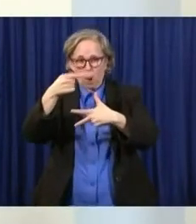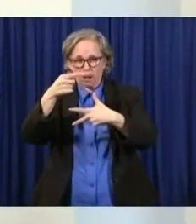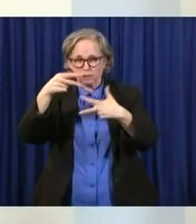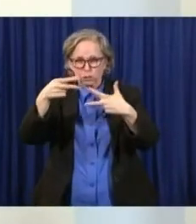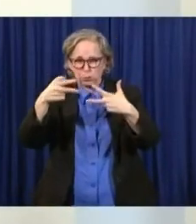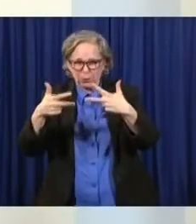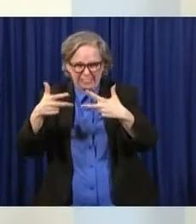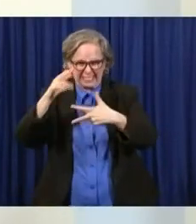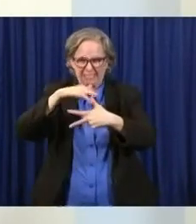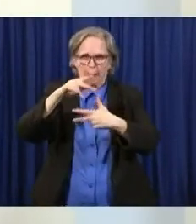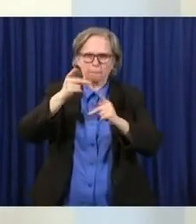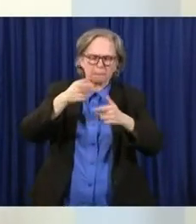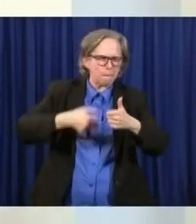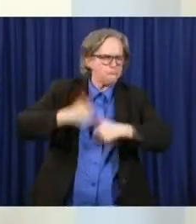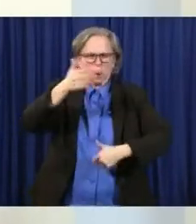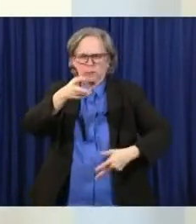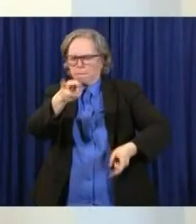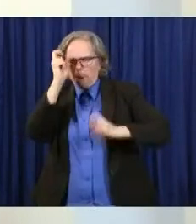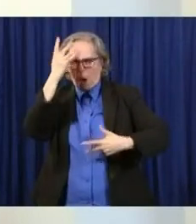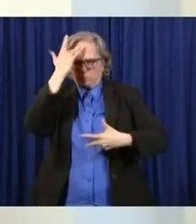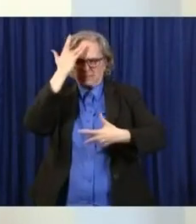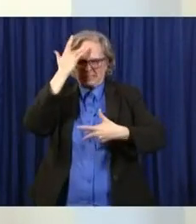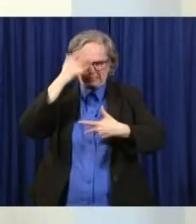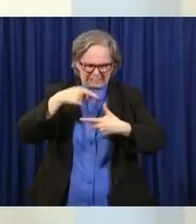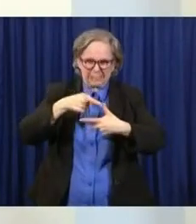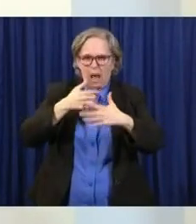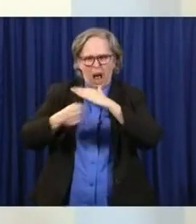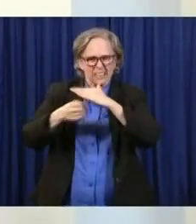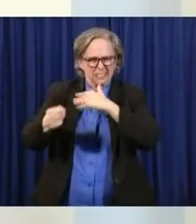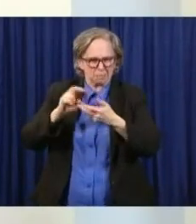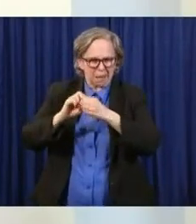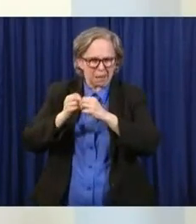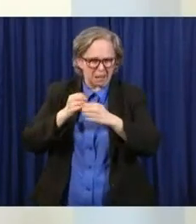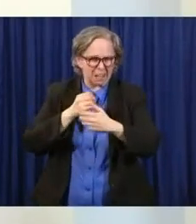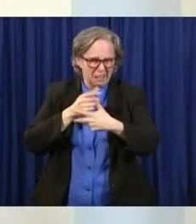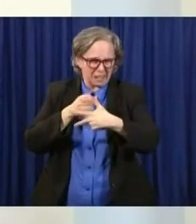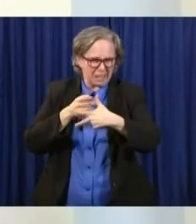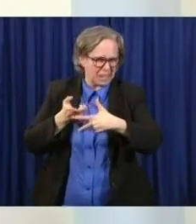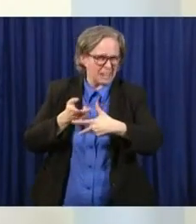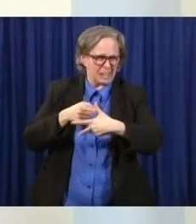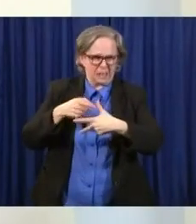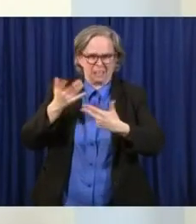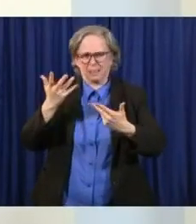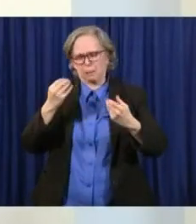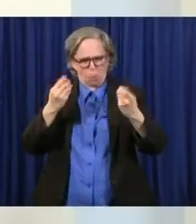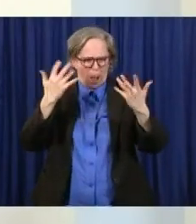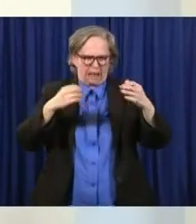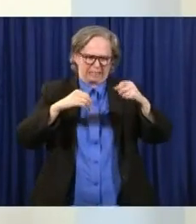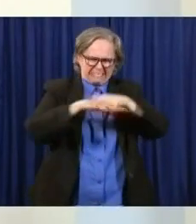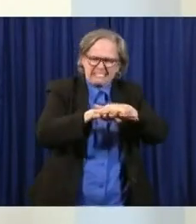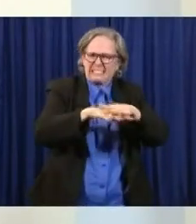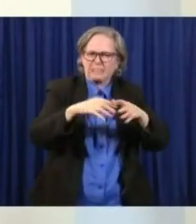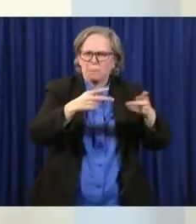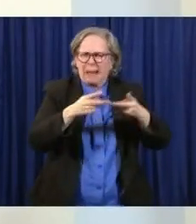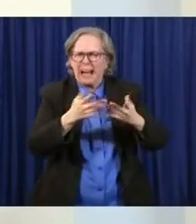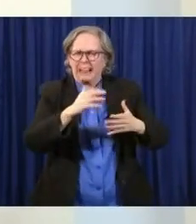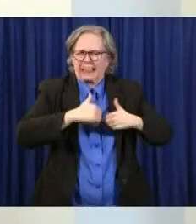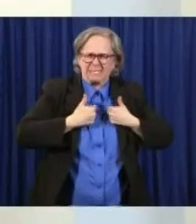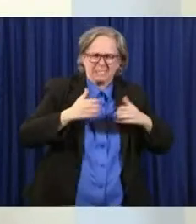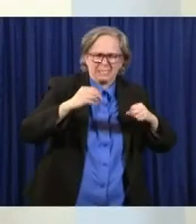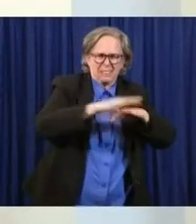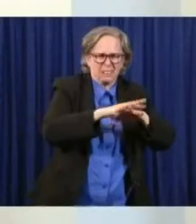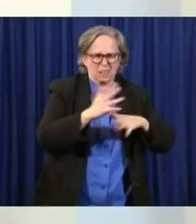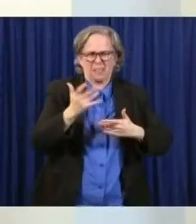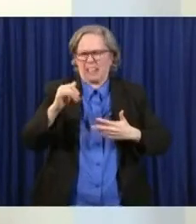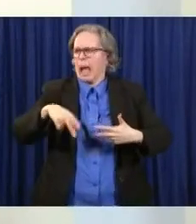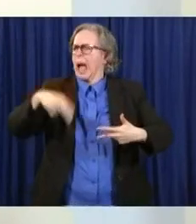at-risk populations with preexisting health conditions, congregate settings of all sorts that are higher risk. There